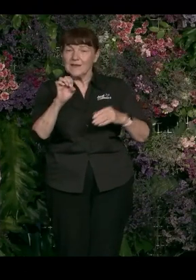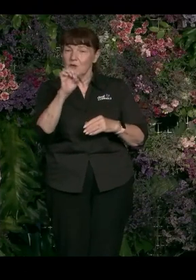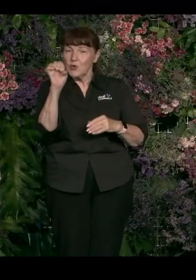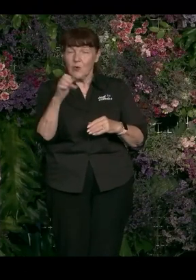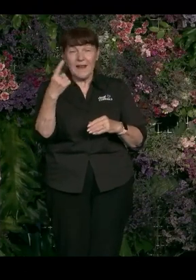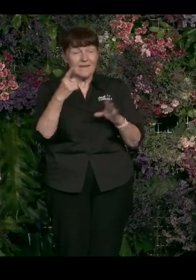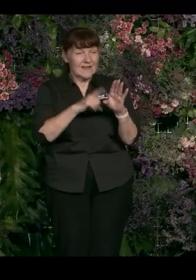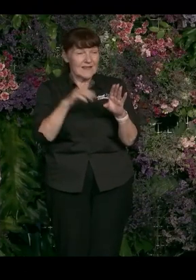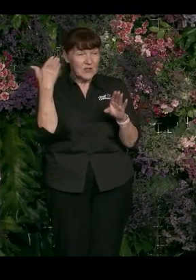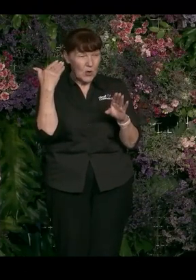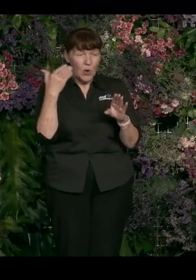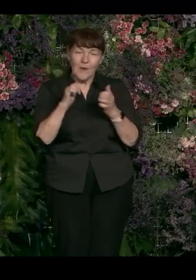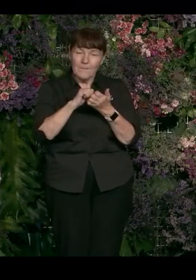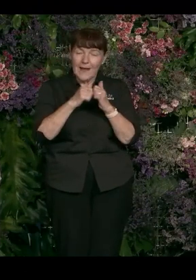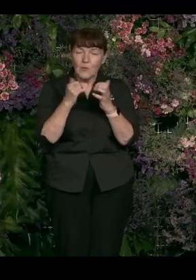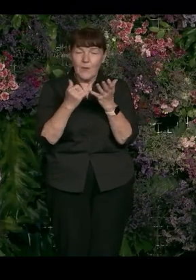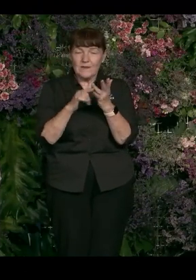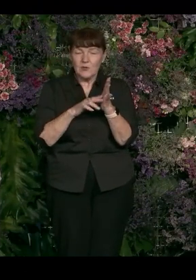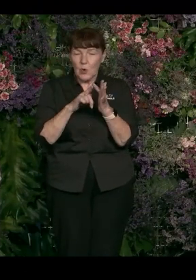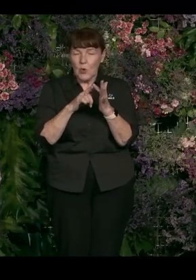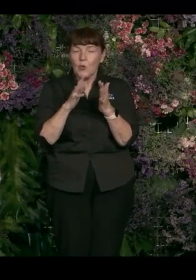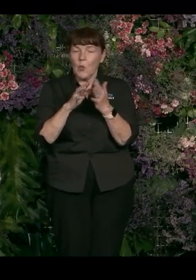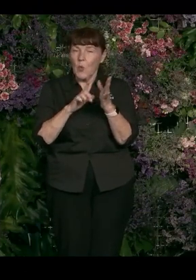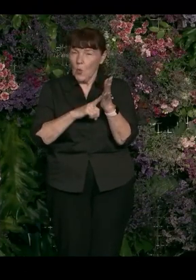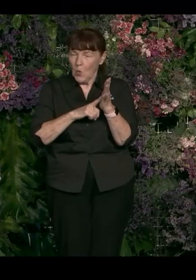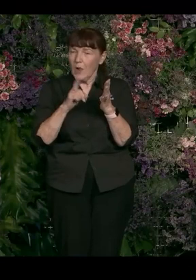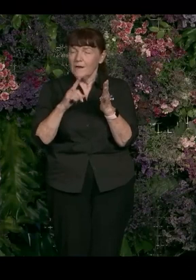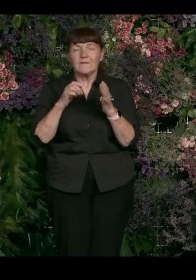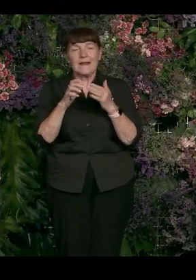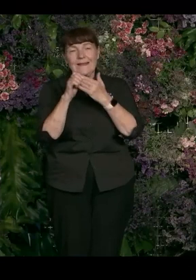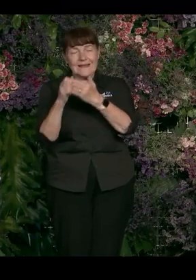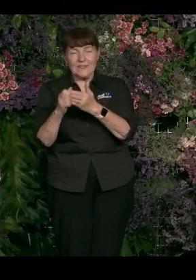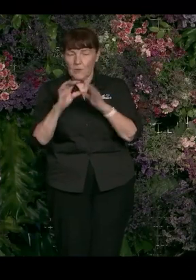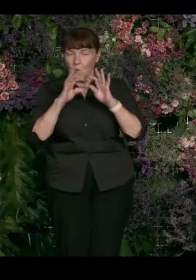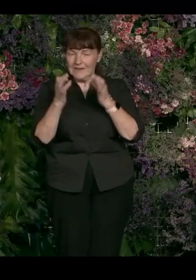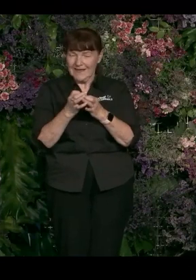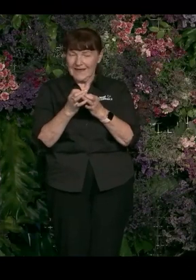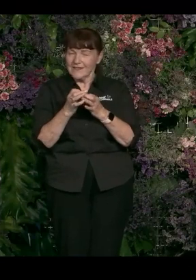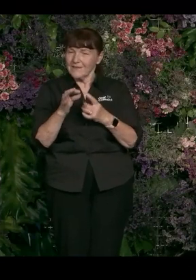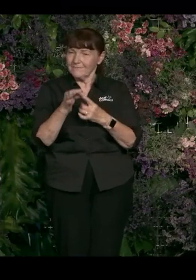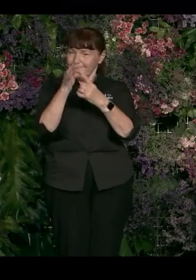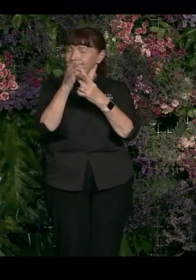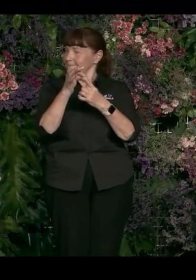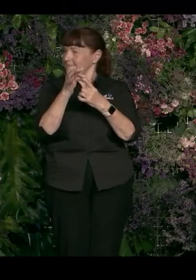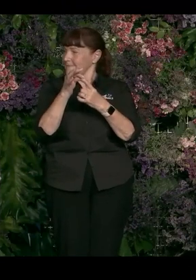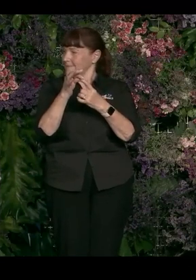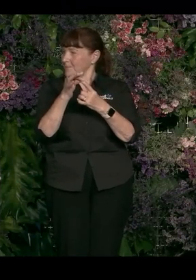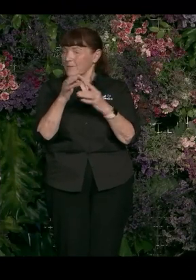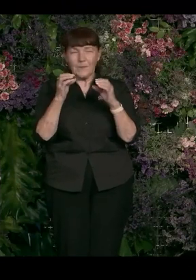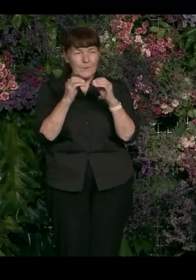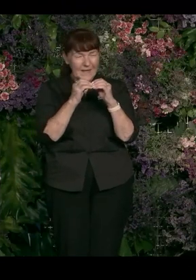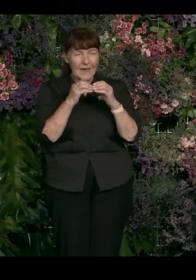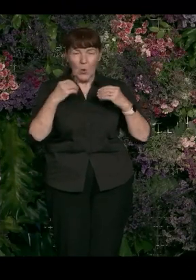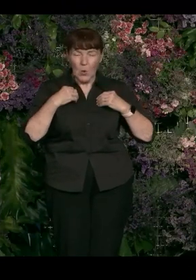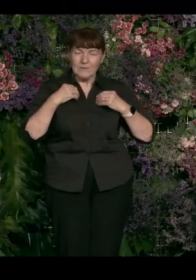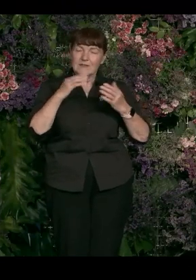years ago. We partnered with Stonewall. We have 86 nonprofit partners globally. Out Leadership, the organization that now stands, is a B Corp. If you don't know B Corp, it's